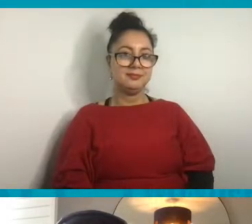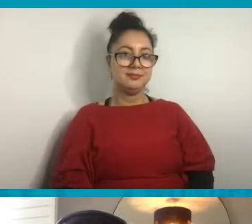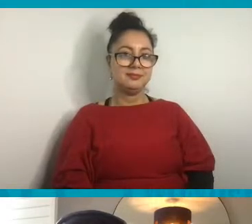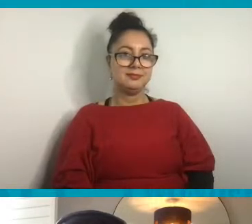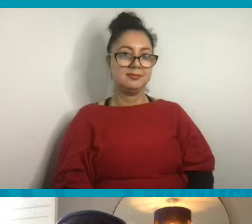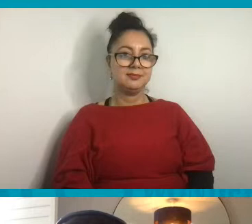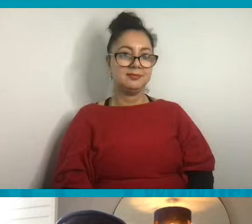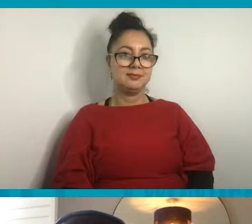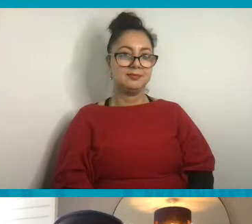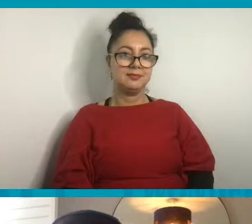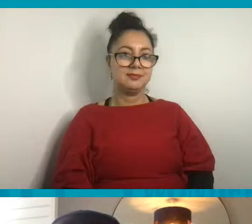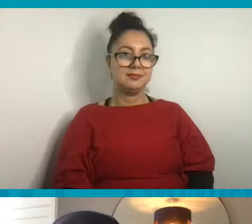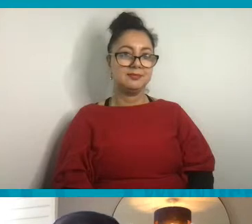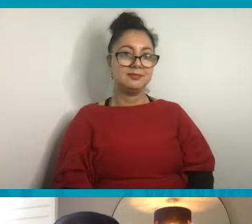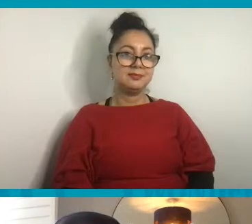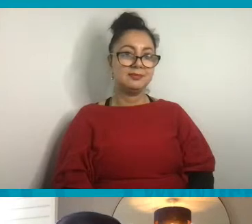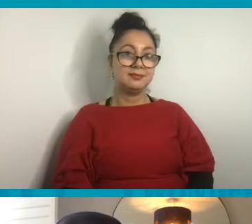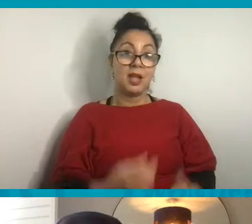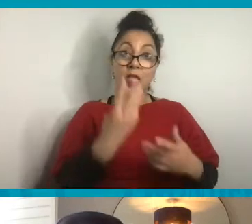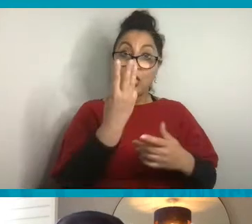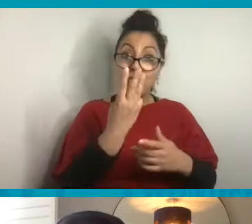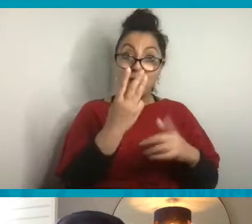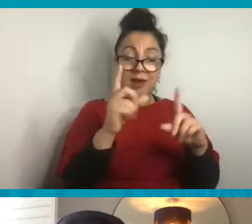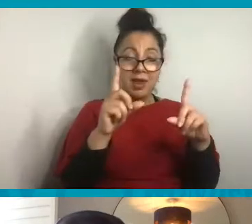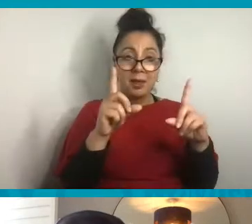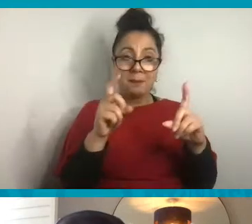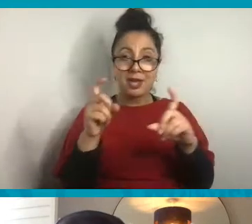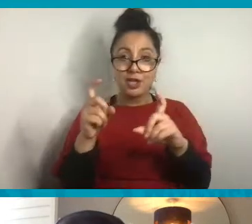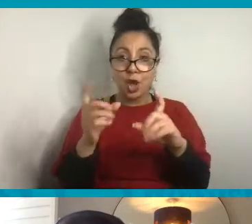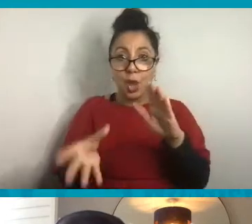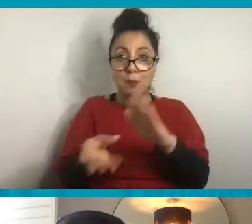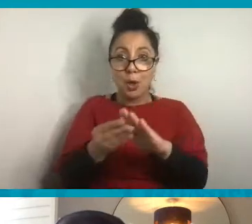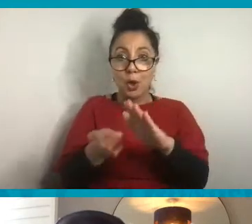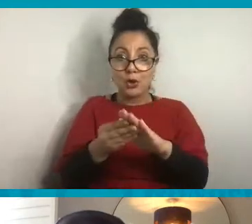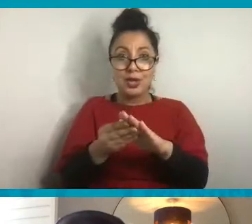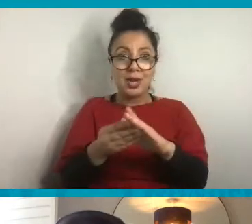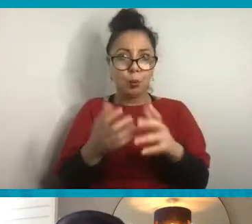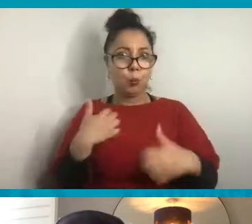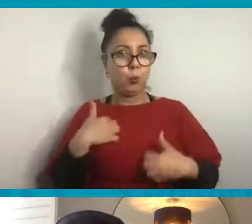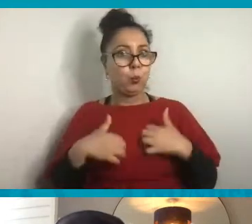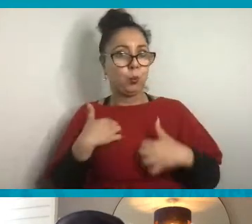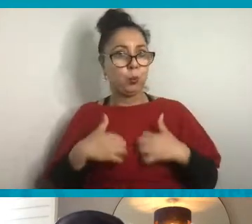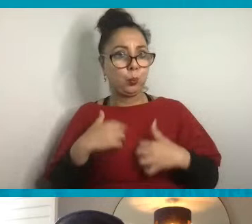Oh, we've got three pictures uploaded so far. I'm really excited to see those.